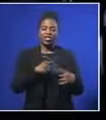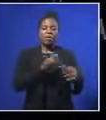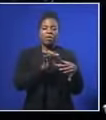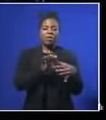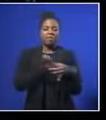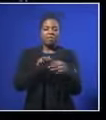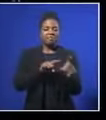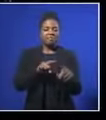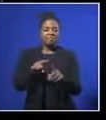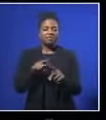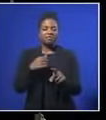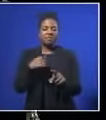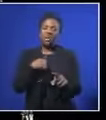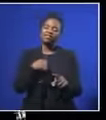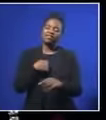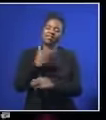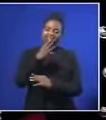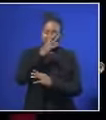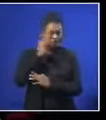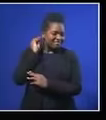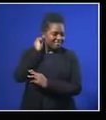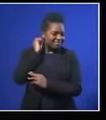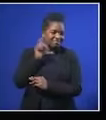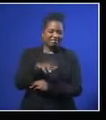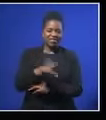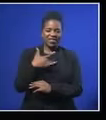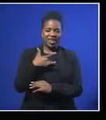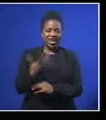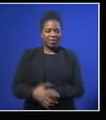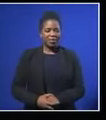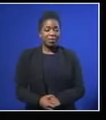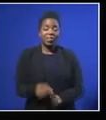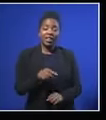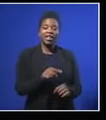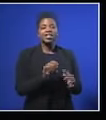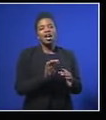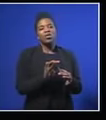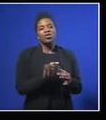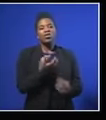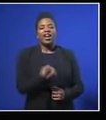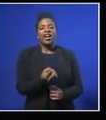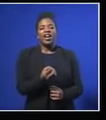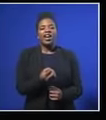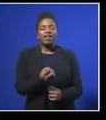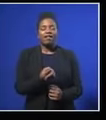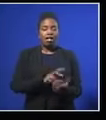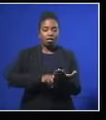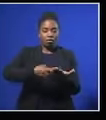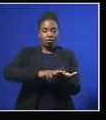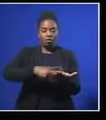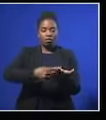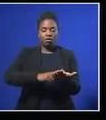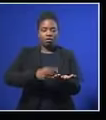Madiba have some special memories. It was in this house that we had sleepless nights